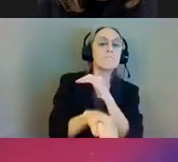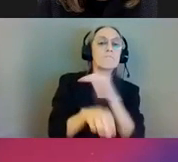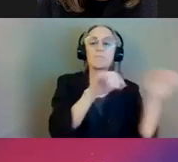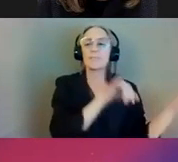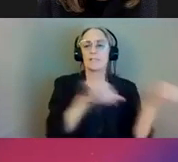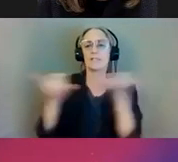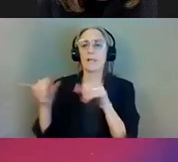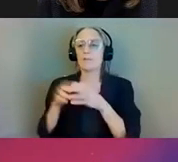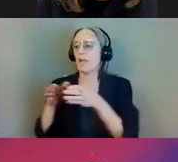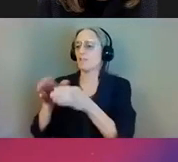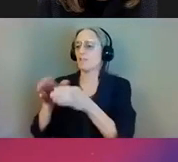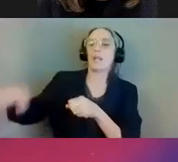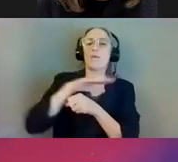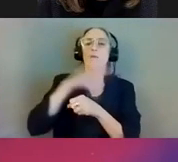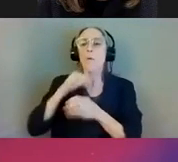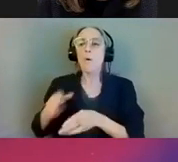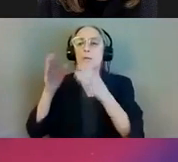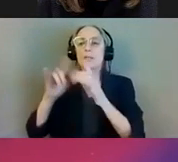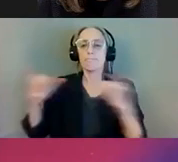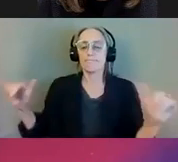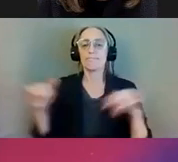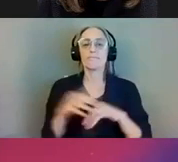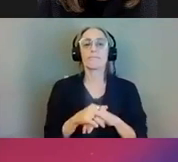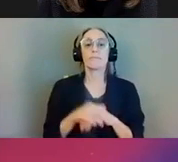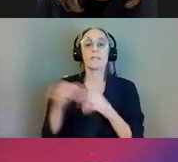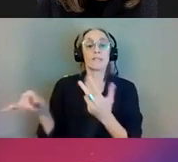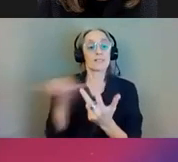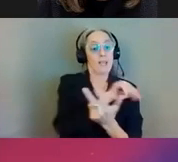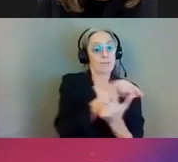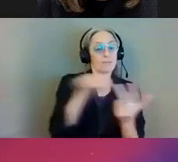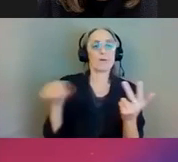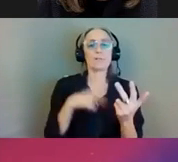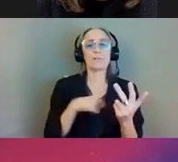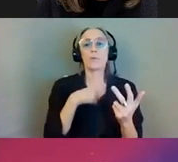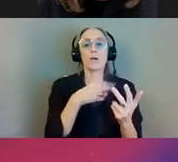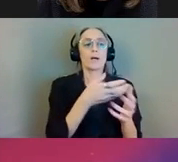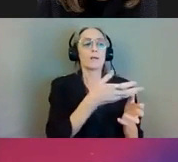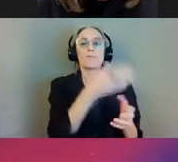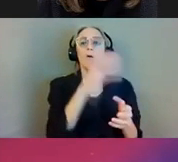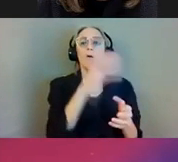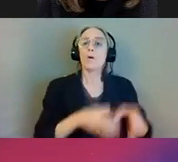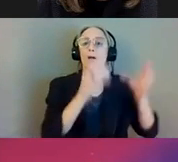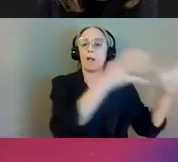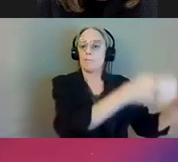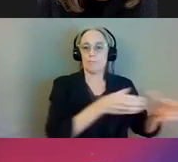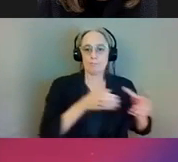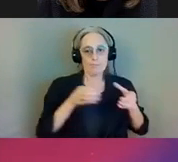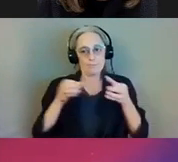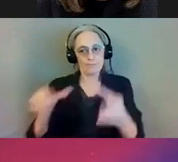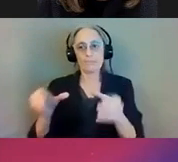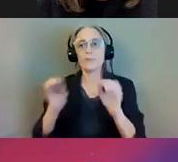Like the Argyle station, the main station will feature historic columns from the original station, which will be restored and reinstalled.